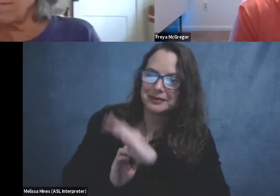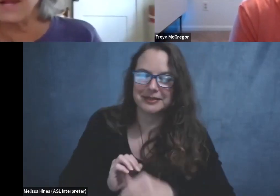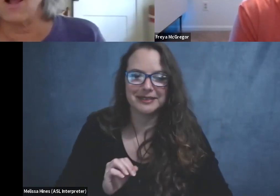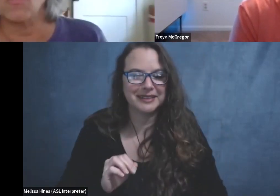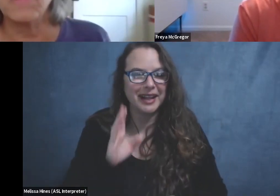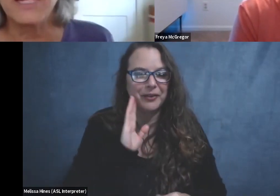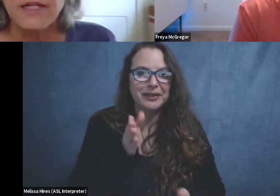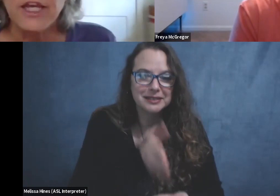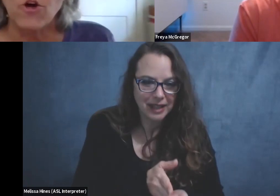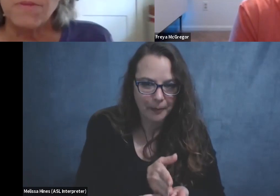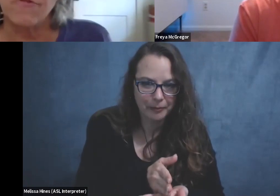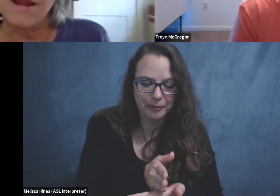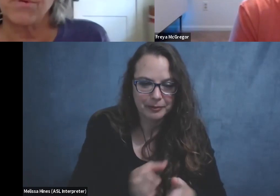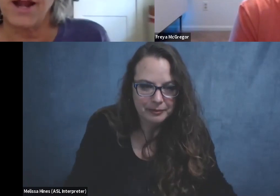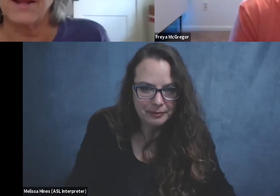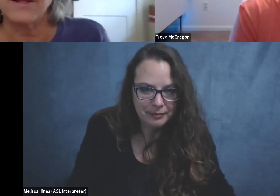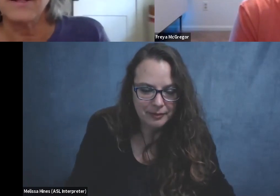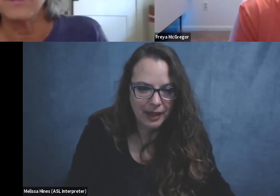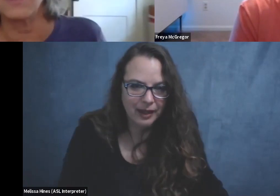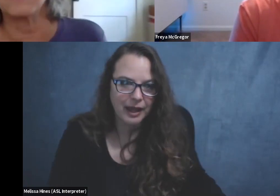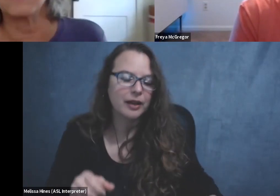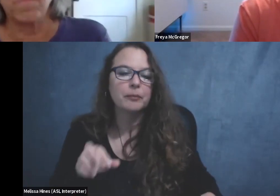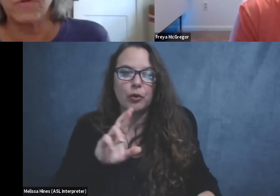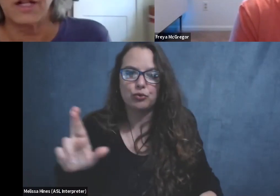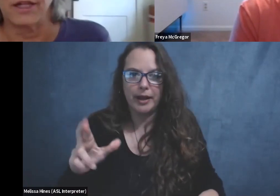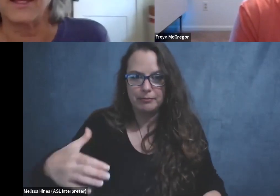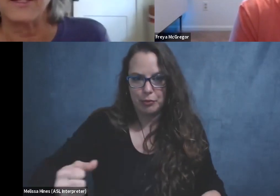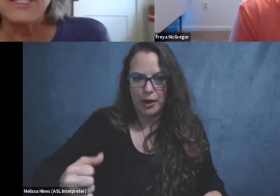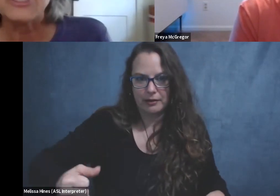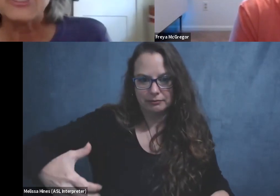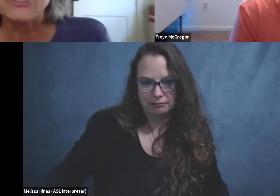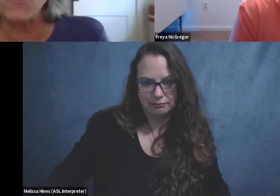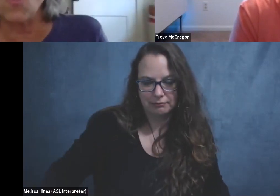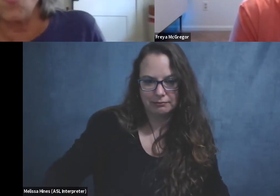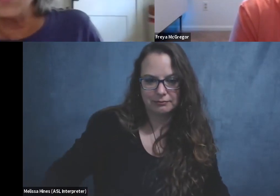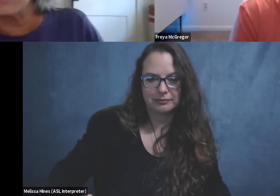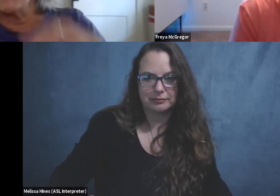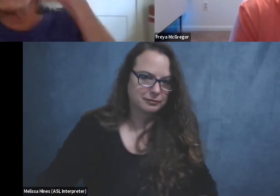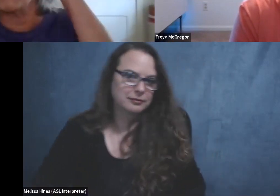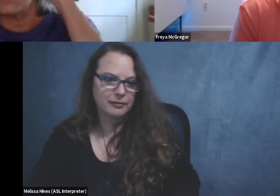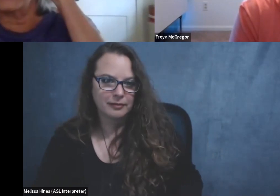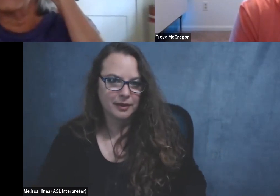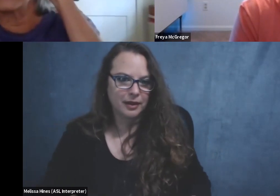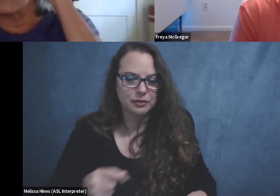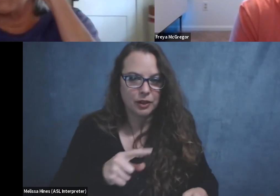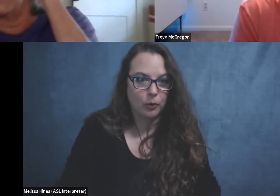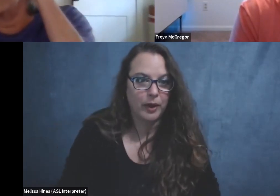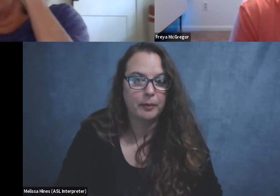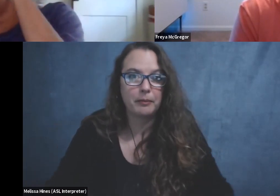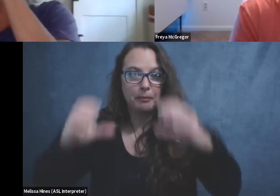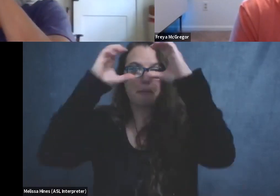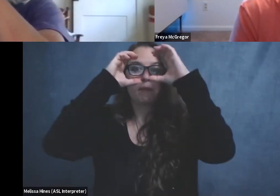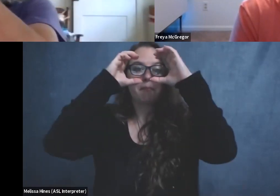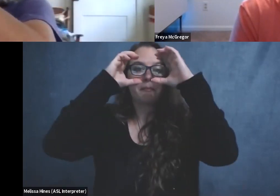will stop and I'll immediately go to my right break and click it so that when I put my binoculars up,